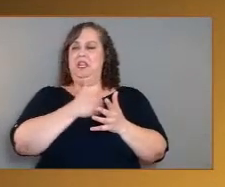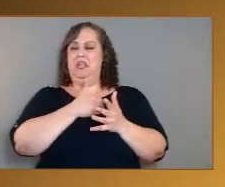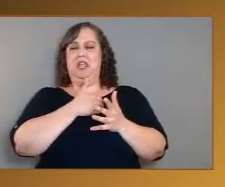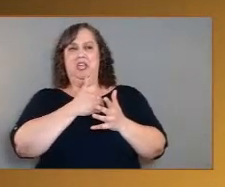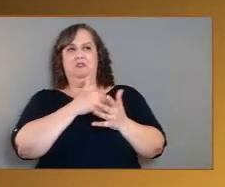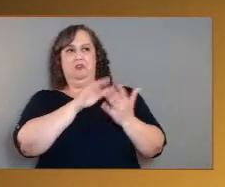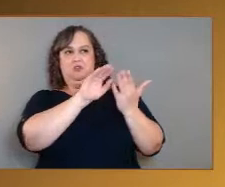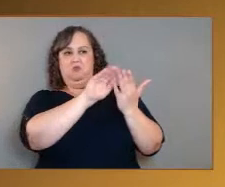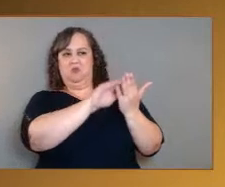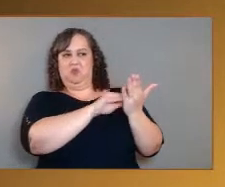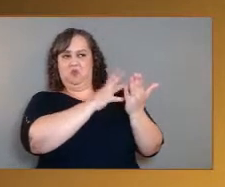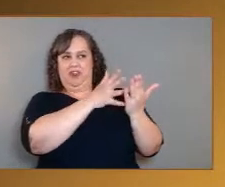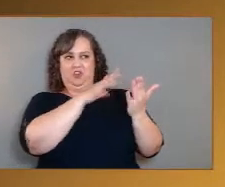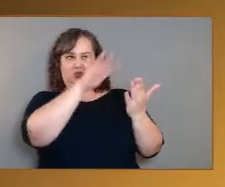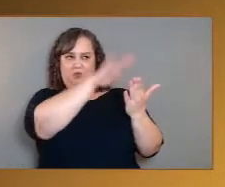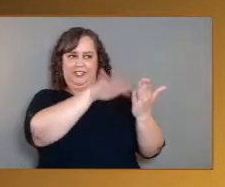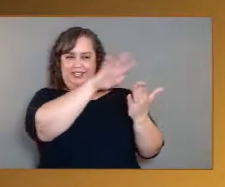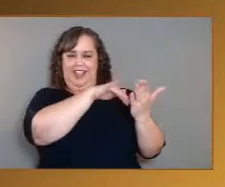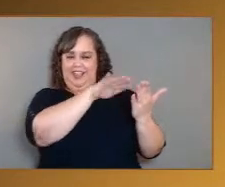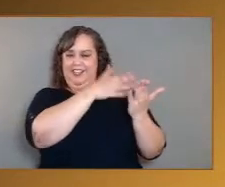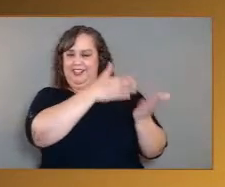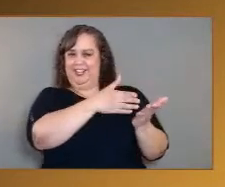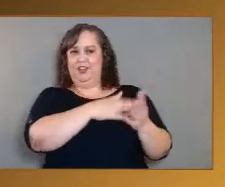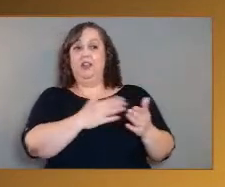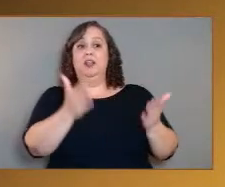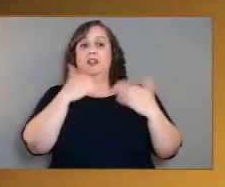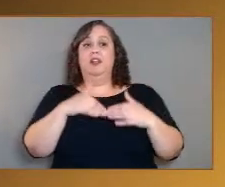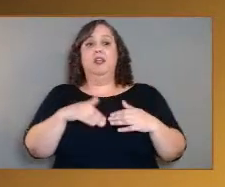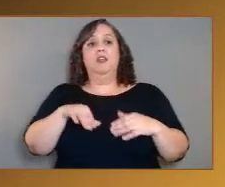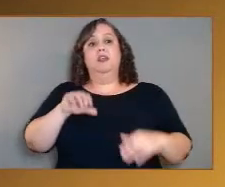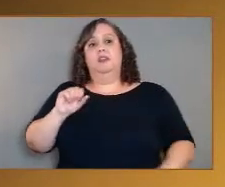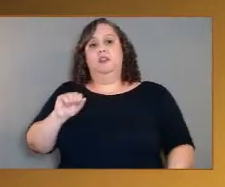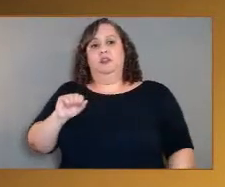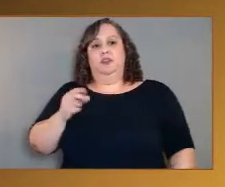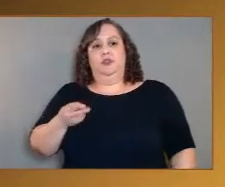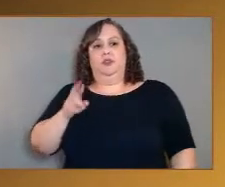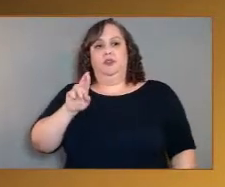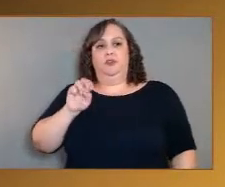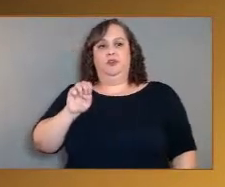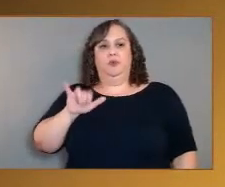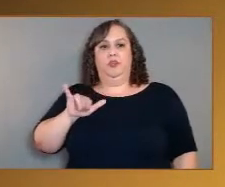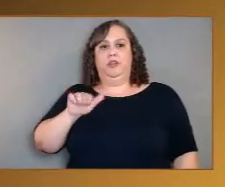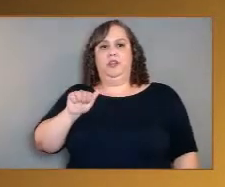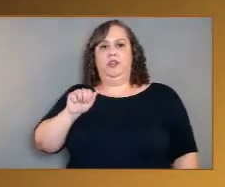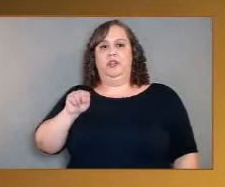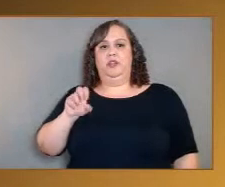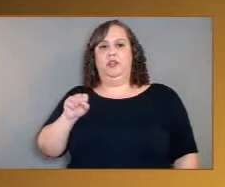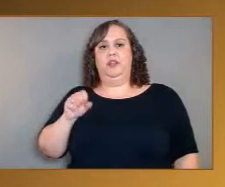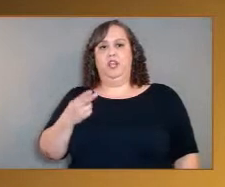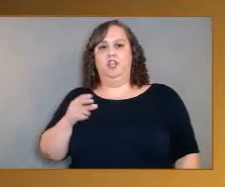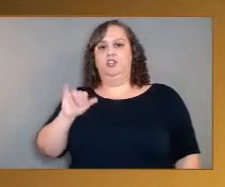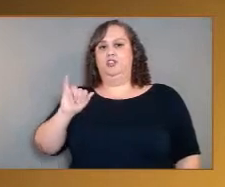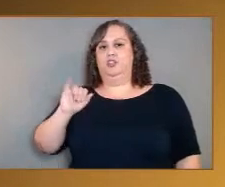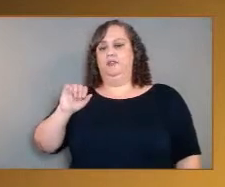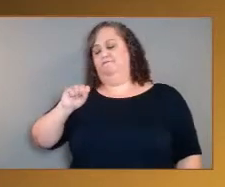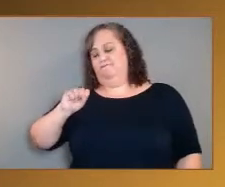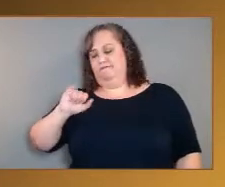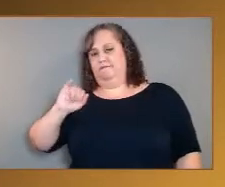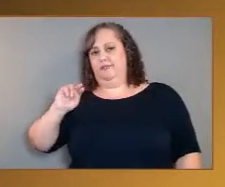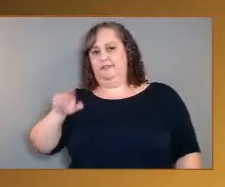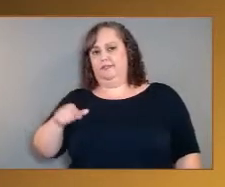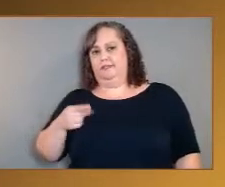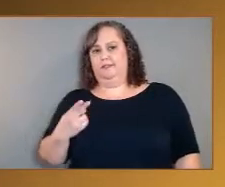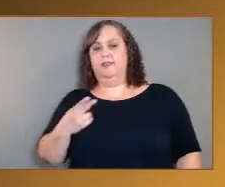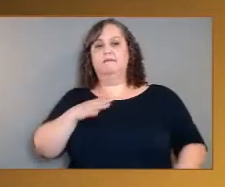All right. Thank you. Next question is from Sriyanash Singh on YouTube, who has another speculative question that we cannot specifically